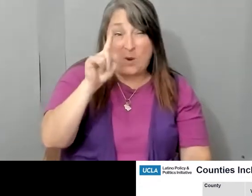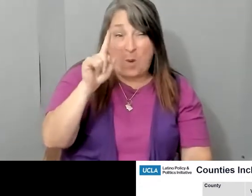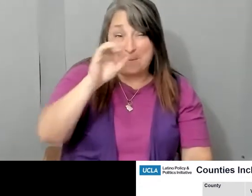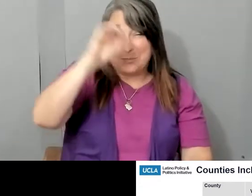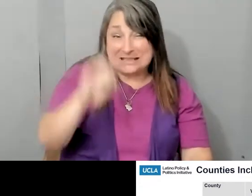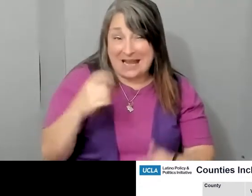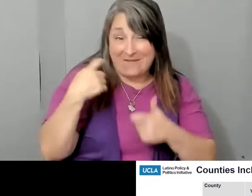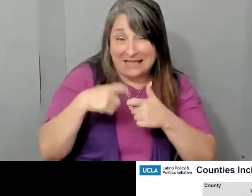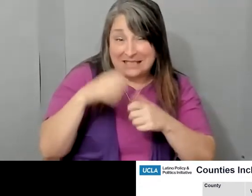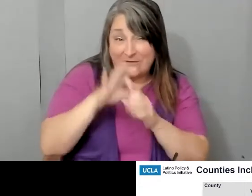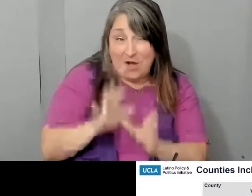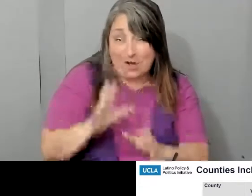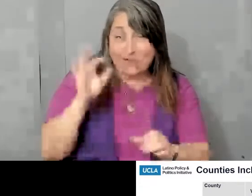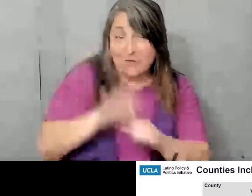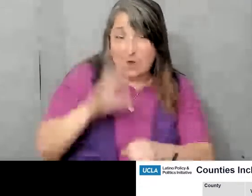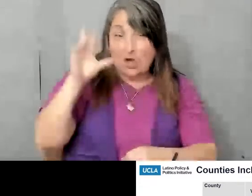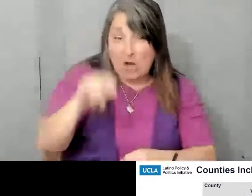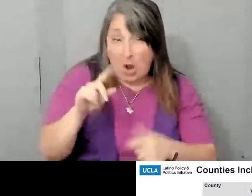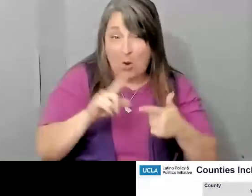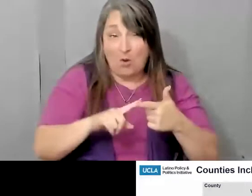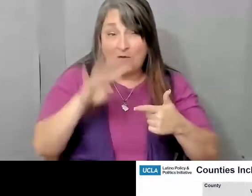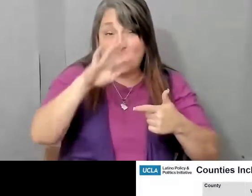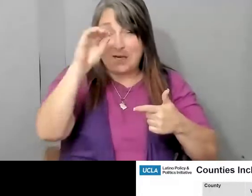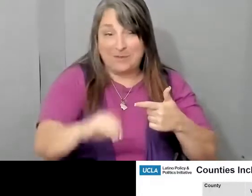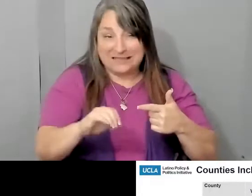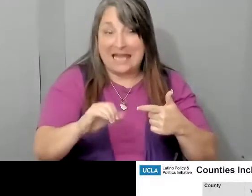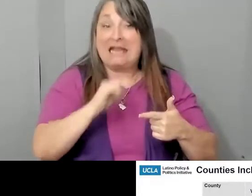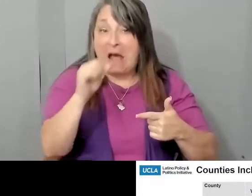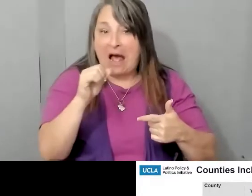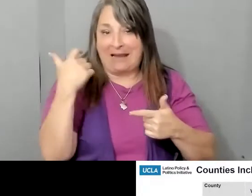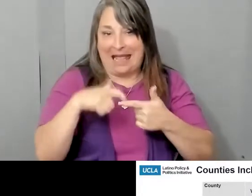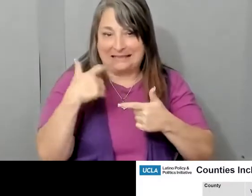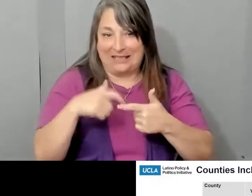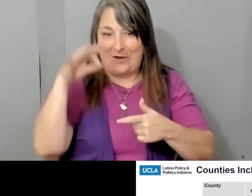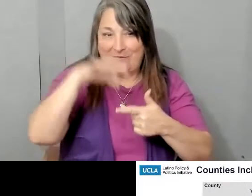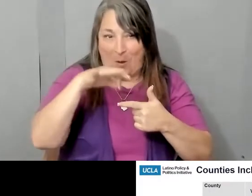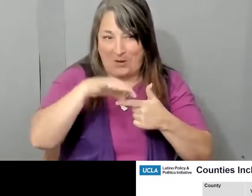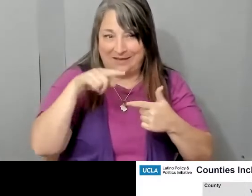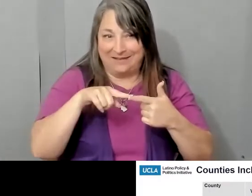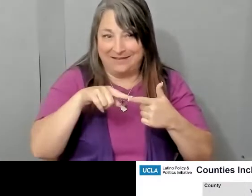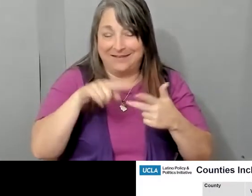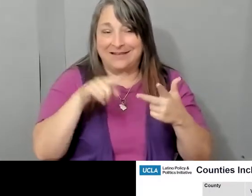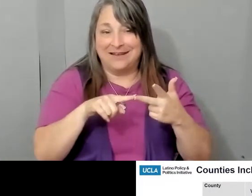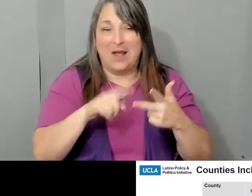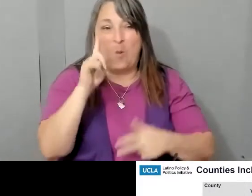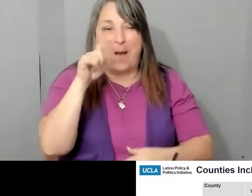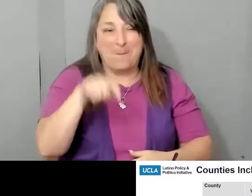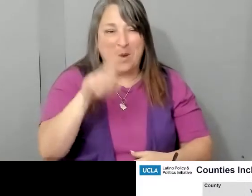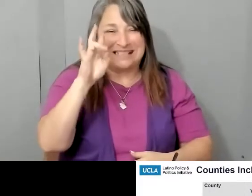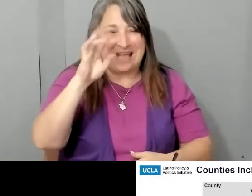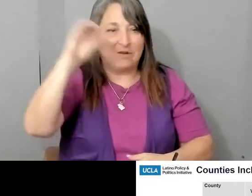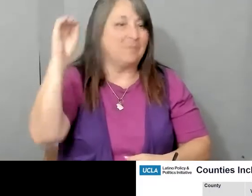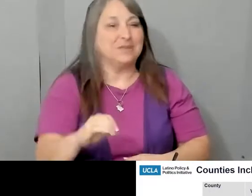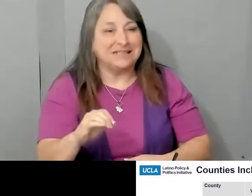recall, compared to 40% of non-Latino voters. Ultimately, there was only a 1.7 percentage